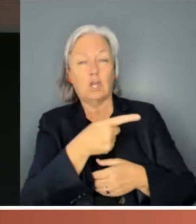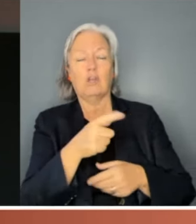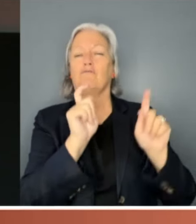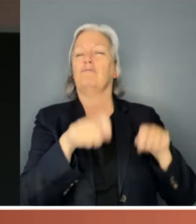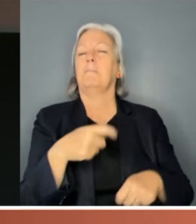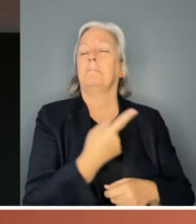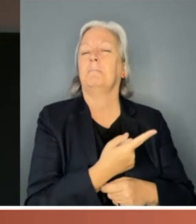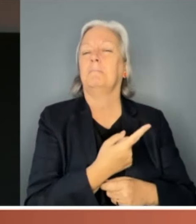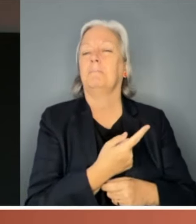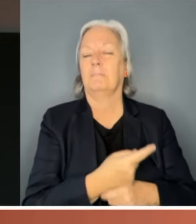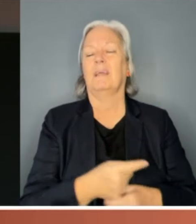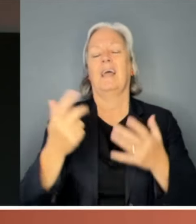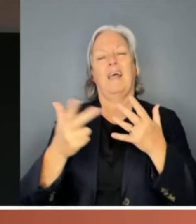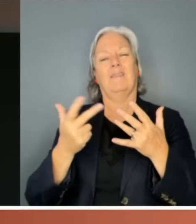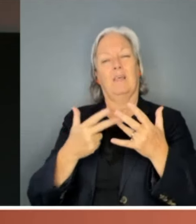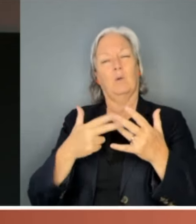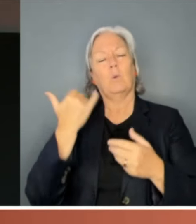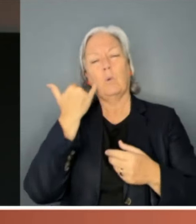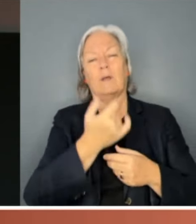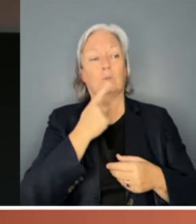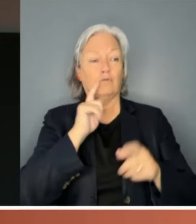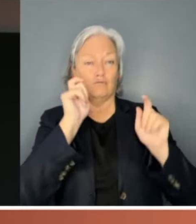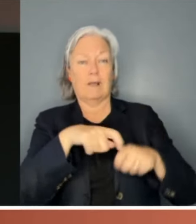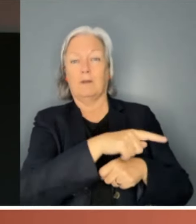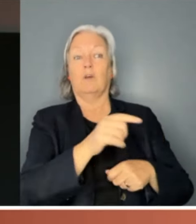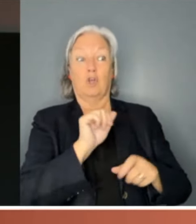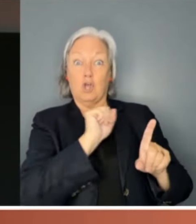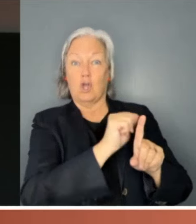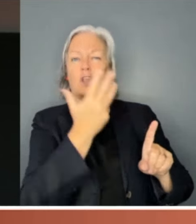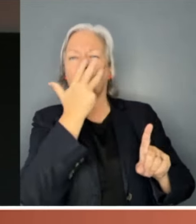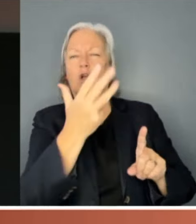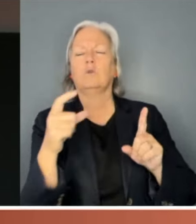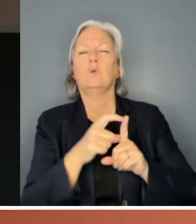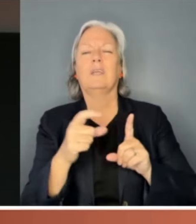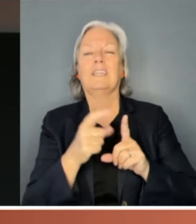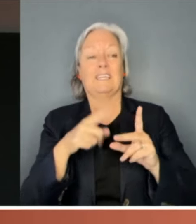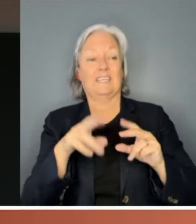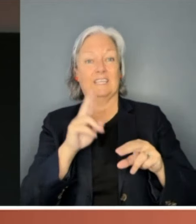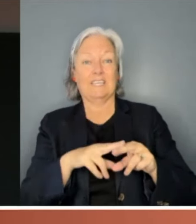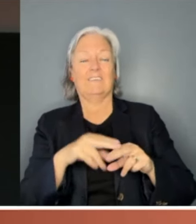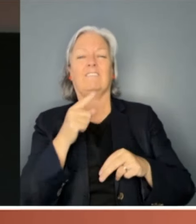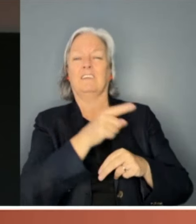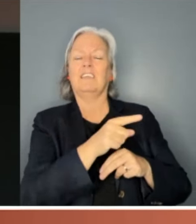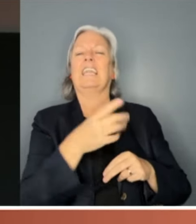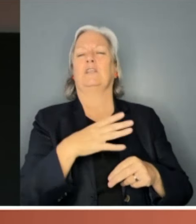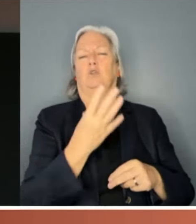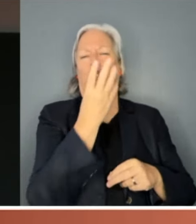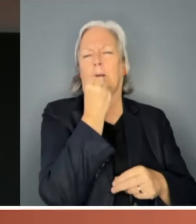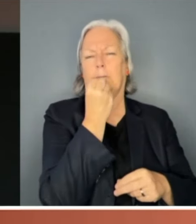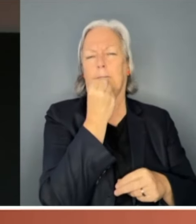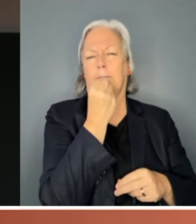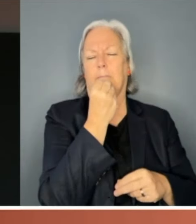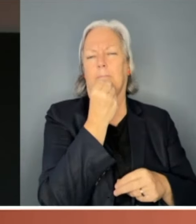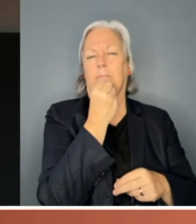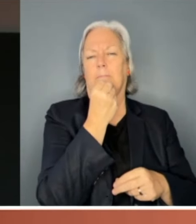Another caller threatened to rape her nine-year-old daughter if Hansen didn't learn to shut up. Now, I